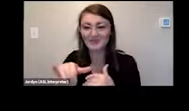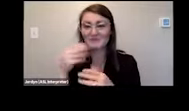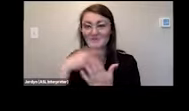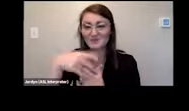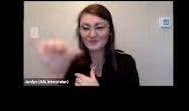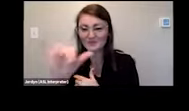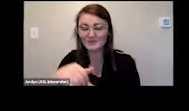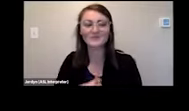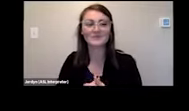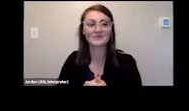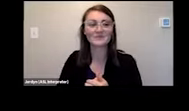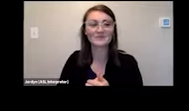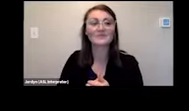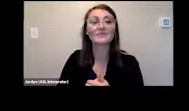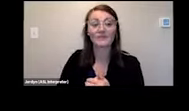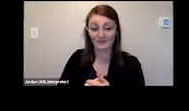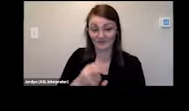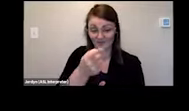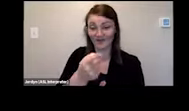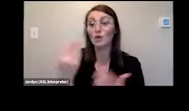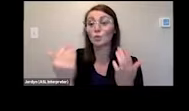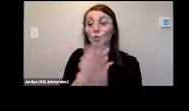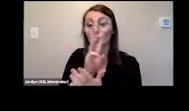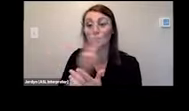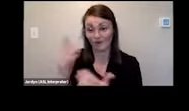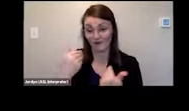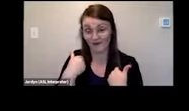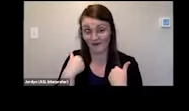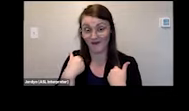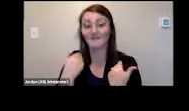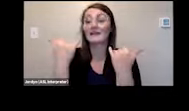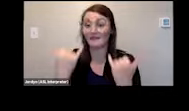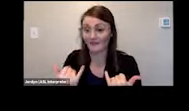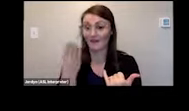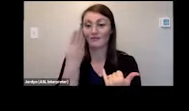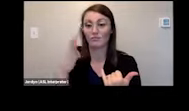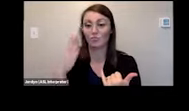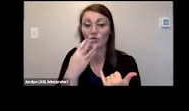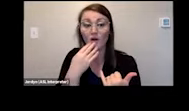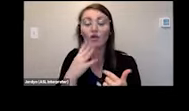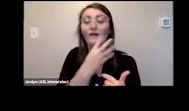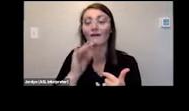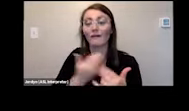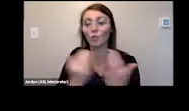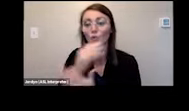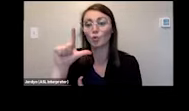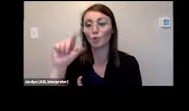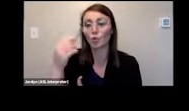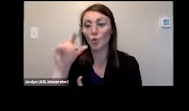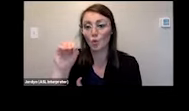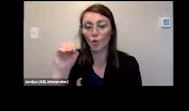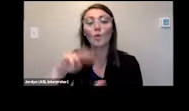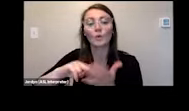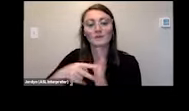garrett designed a new website it now is blue and incorporates our new logo which is the word c3d being